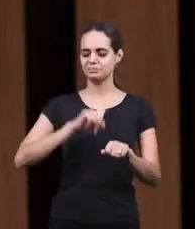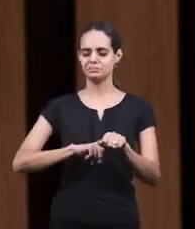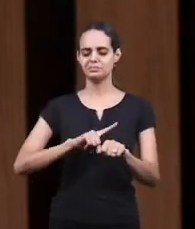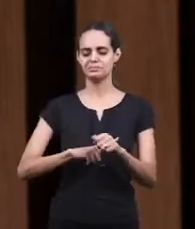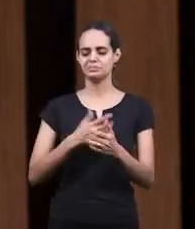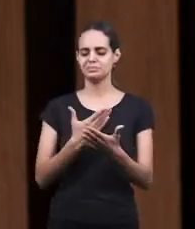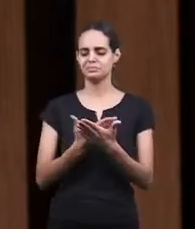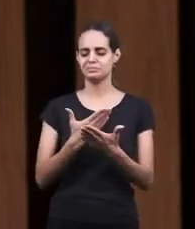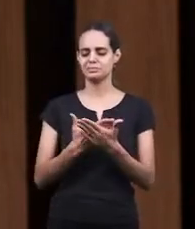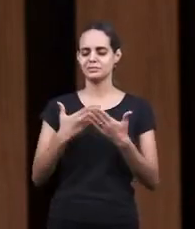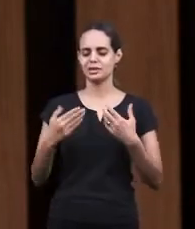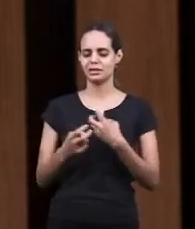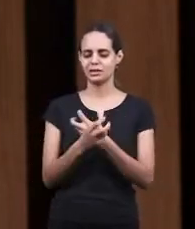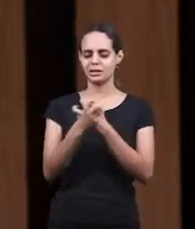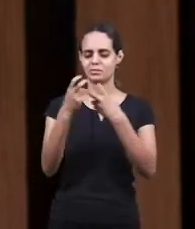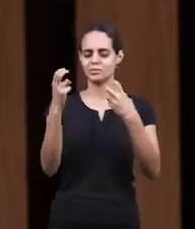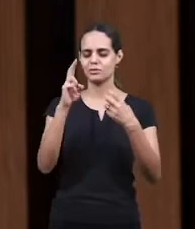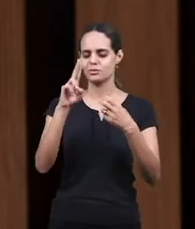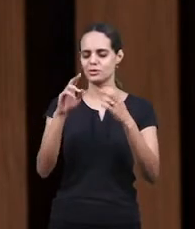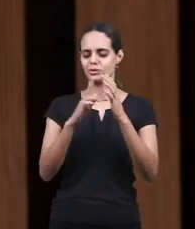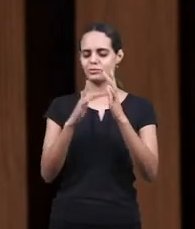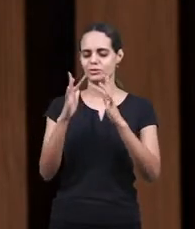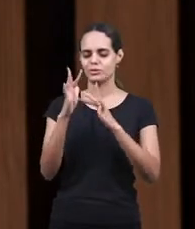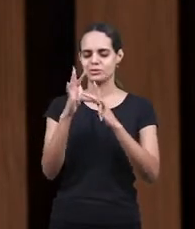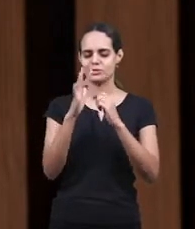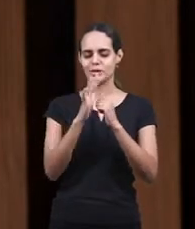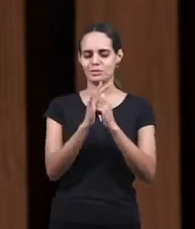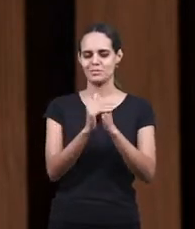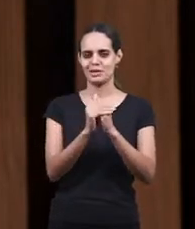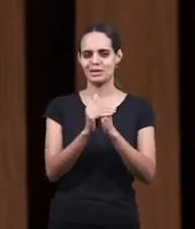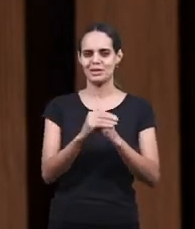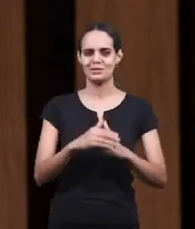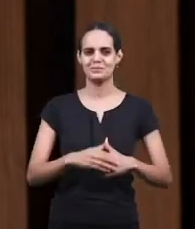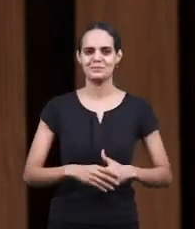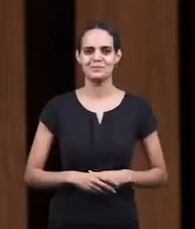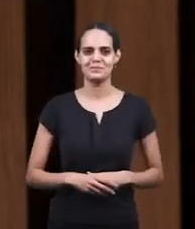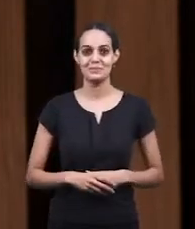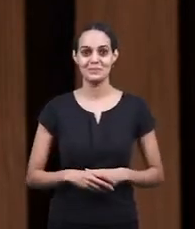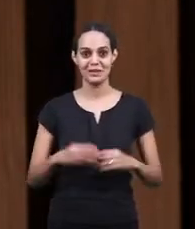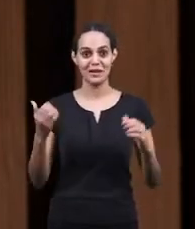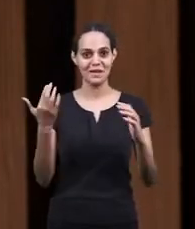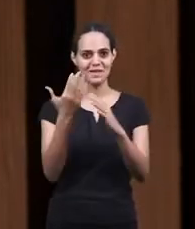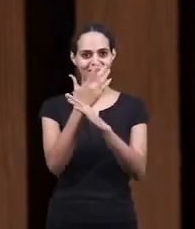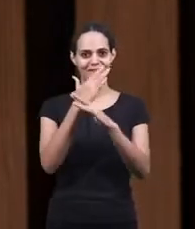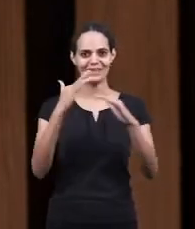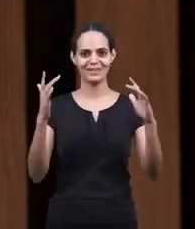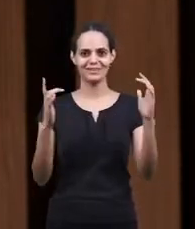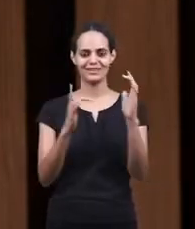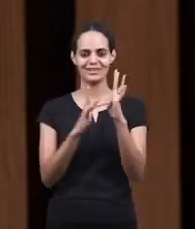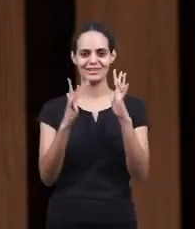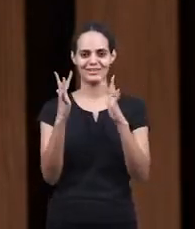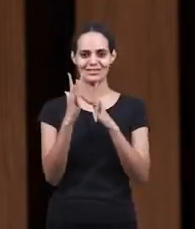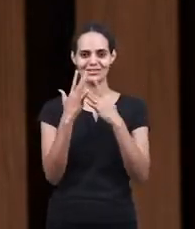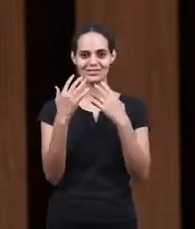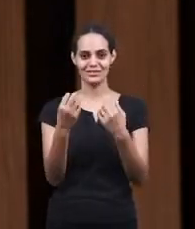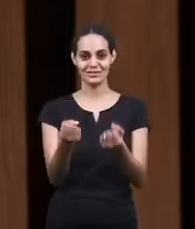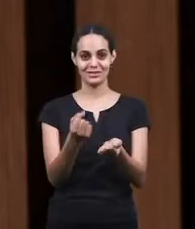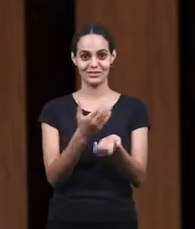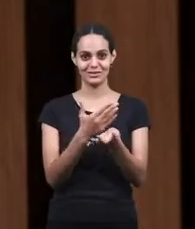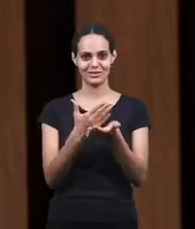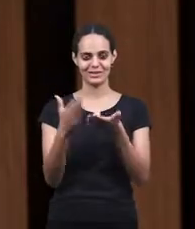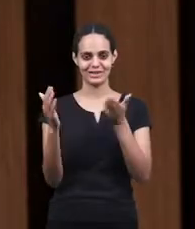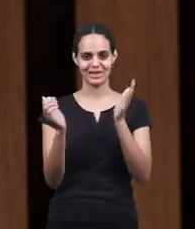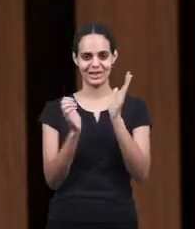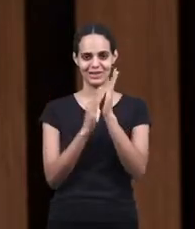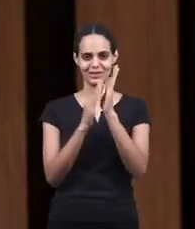in this class it's our plead in the name of Jesus amen glory to Jesus let's begin praising the